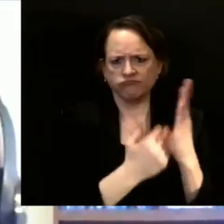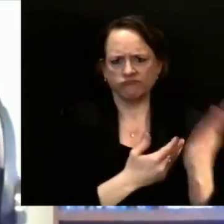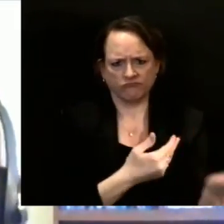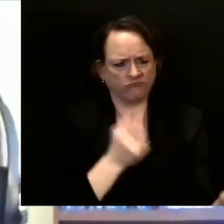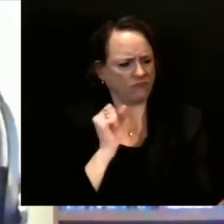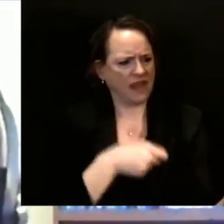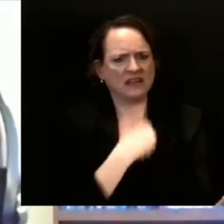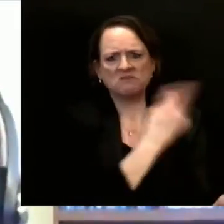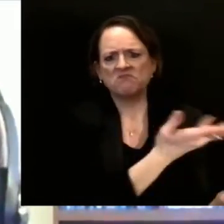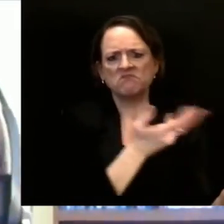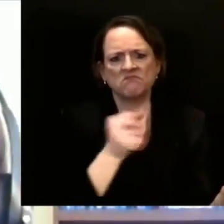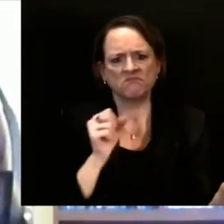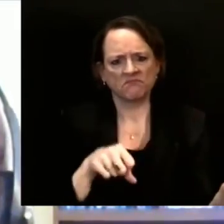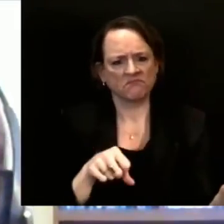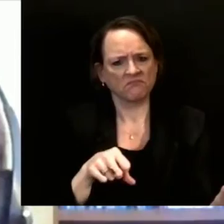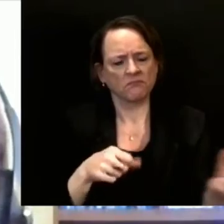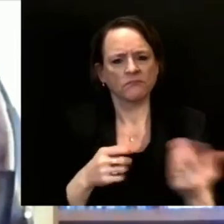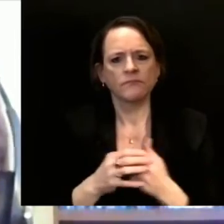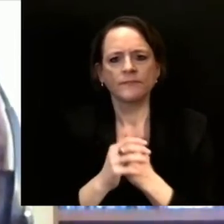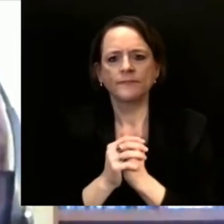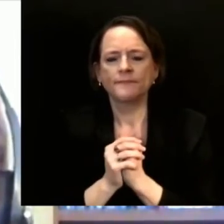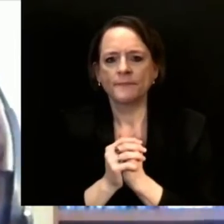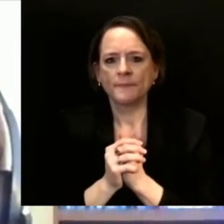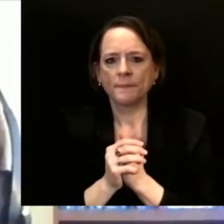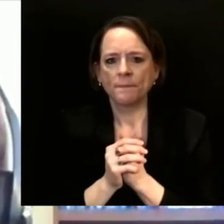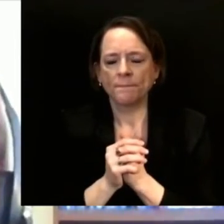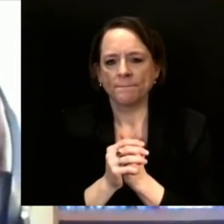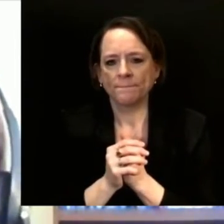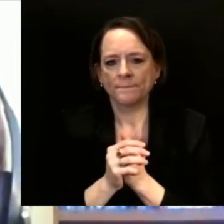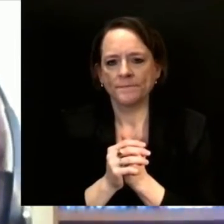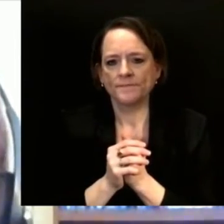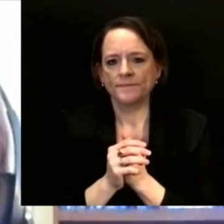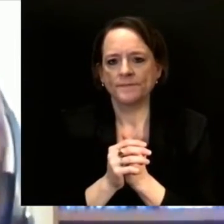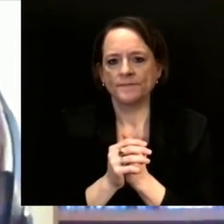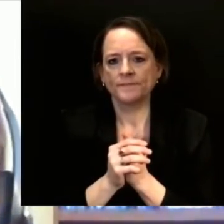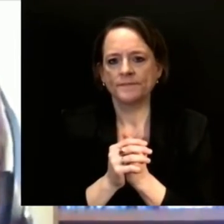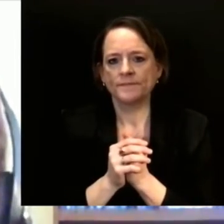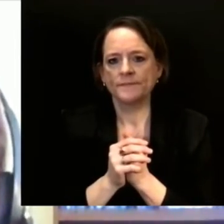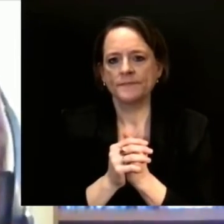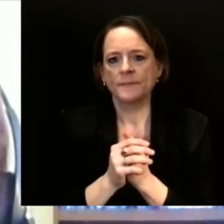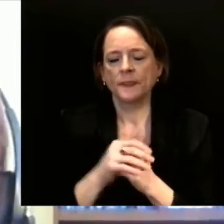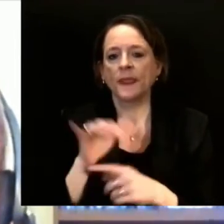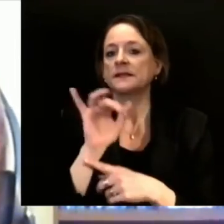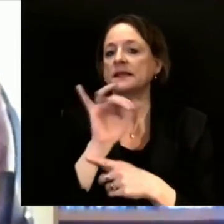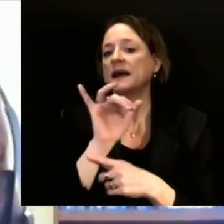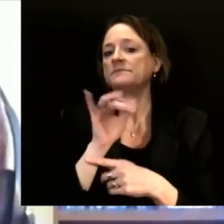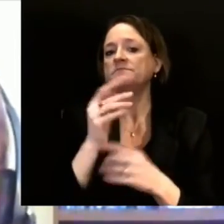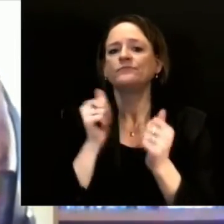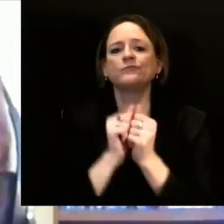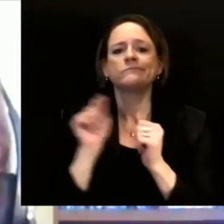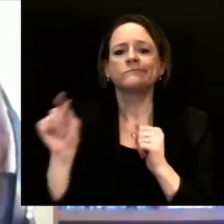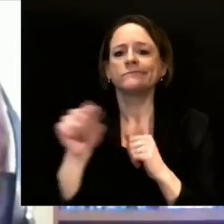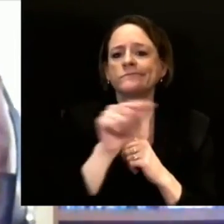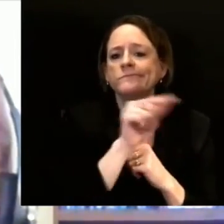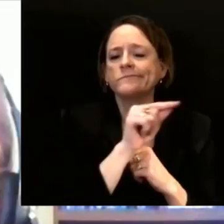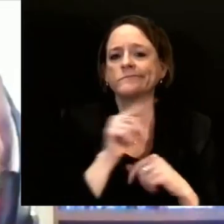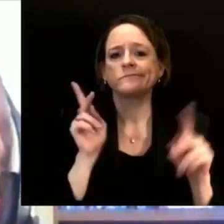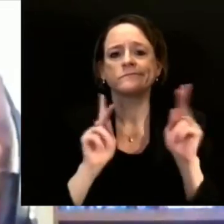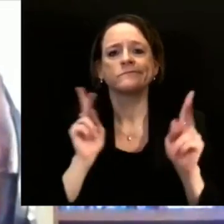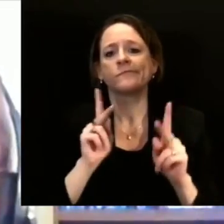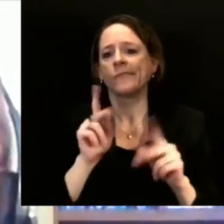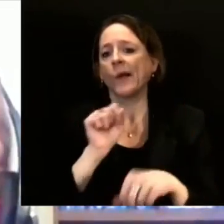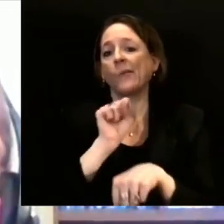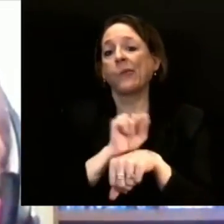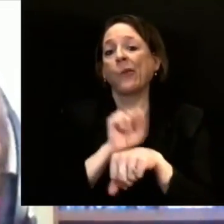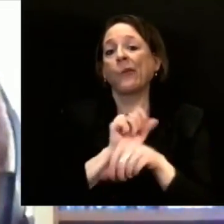We know that employers can do the same thing, and many are. I was speaking with a group of